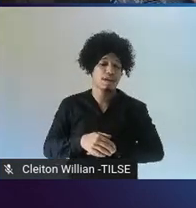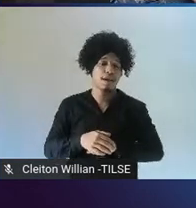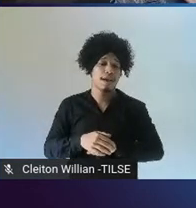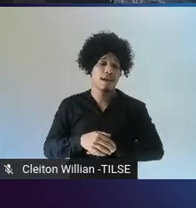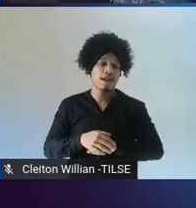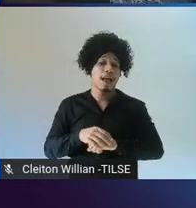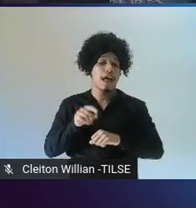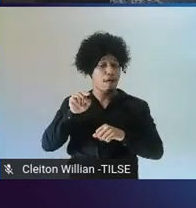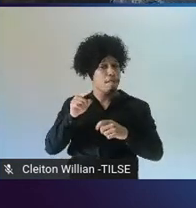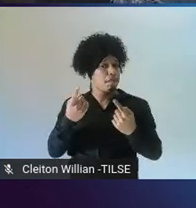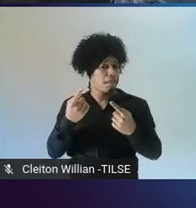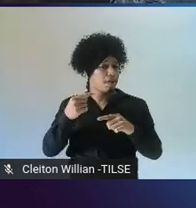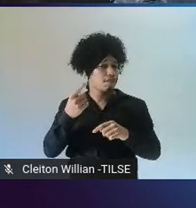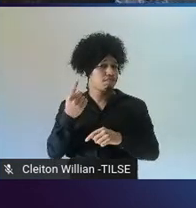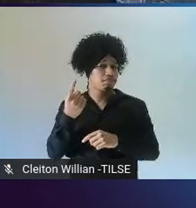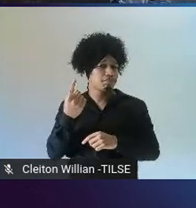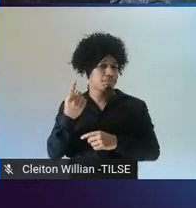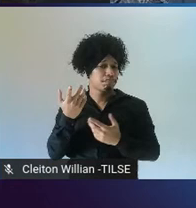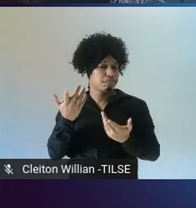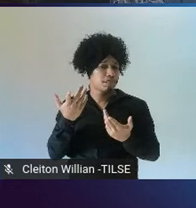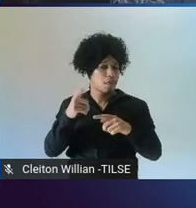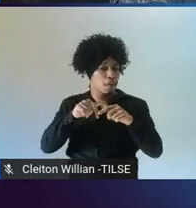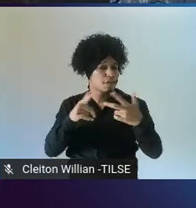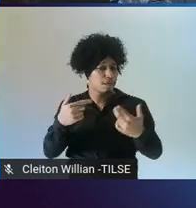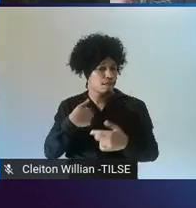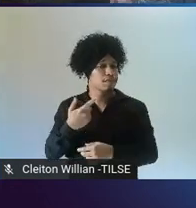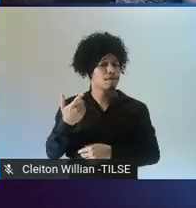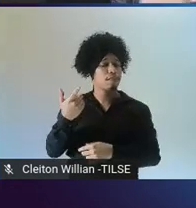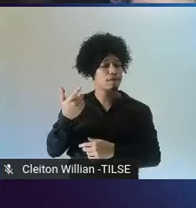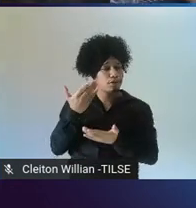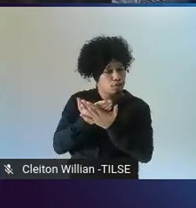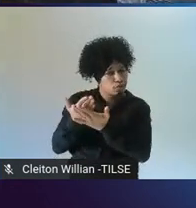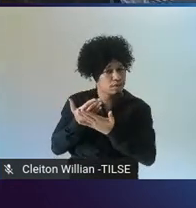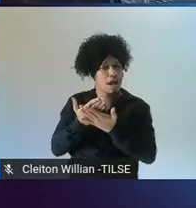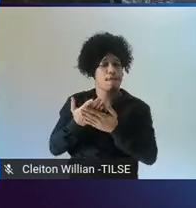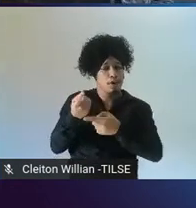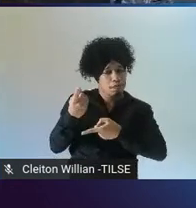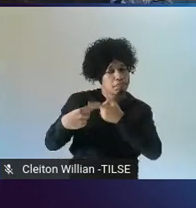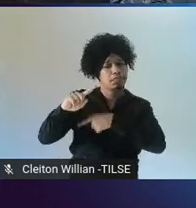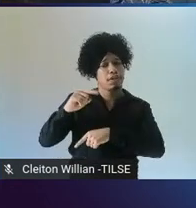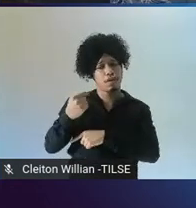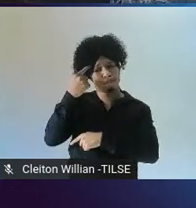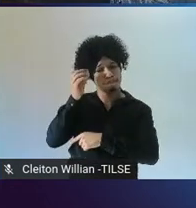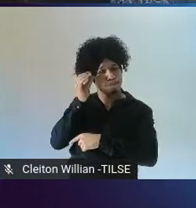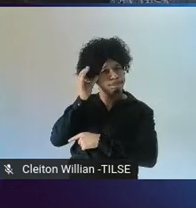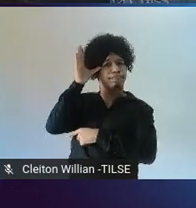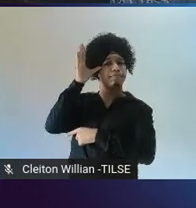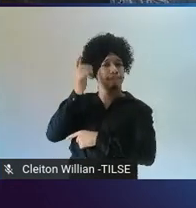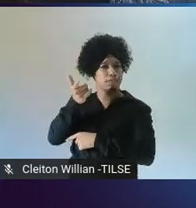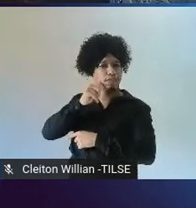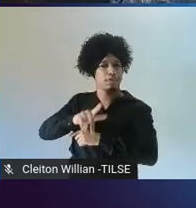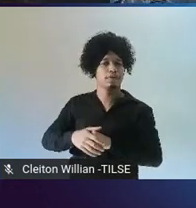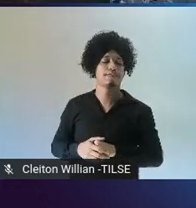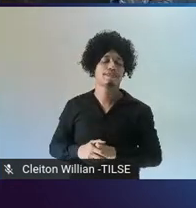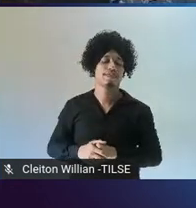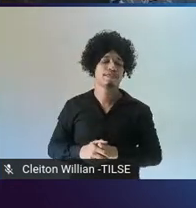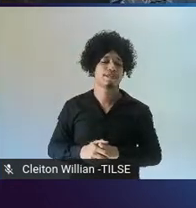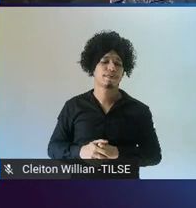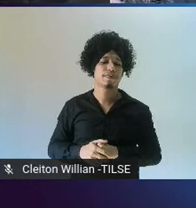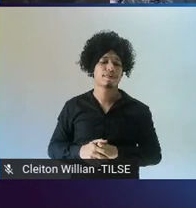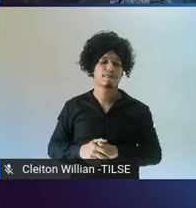and learn how to improve your comprehension of. So, that shift happened. Instructor-centered shift.